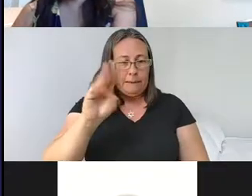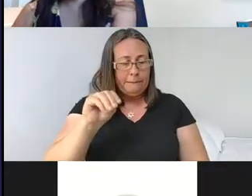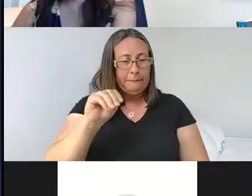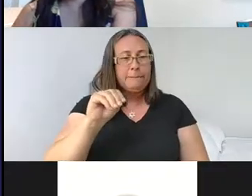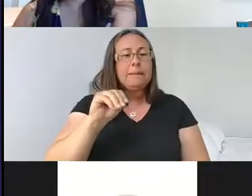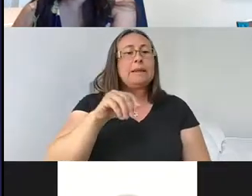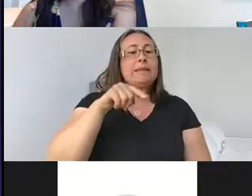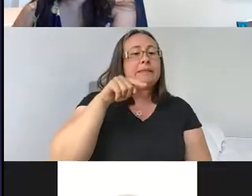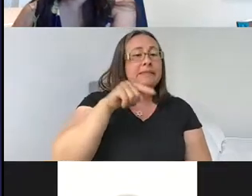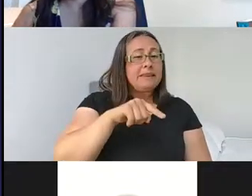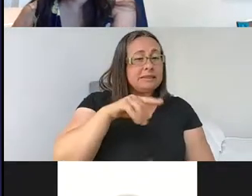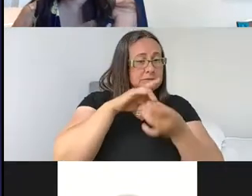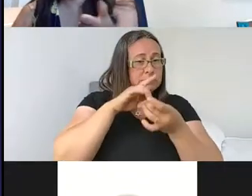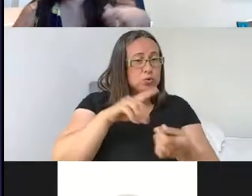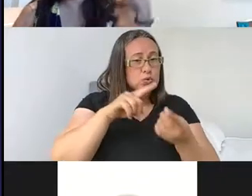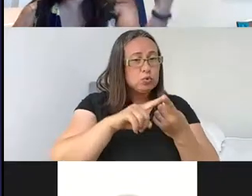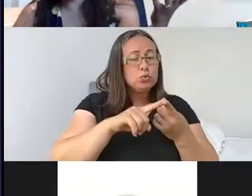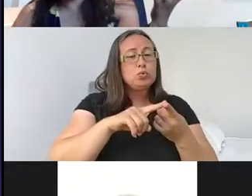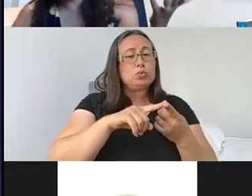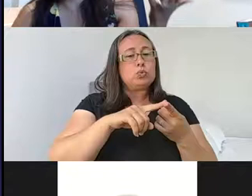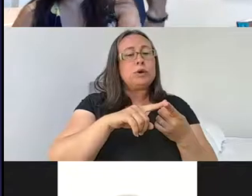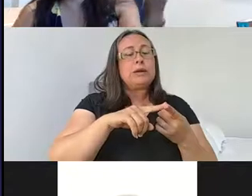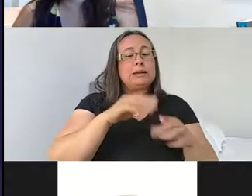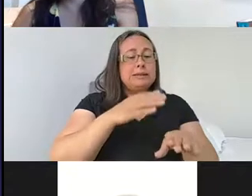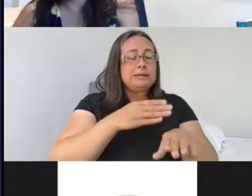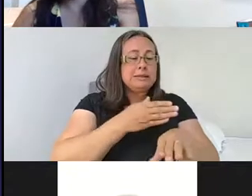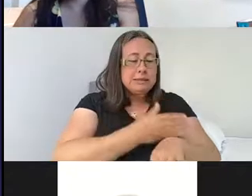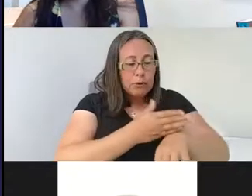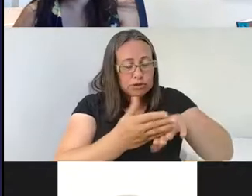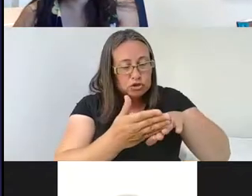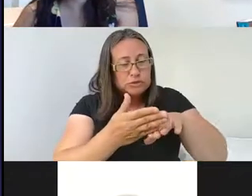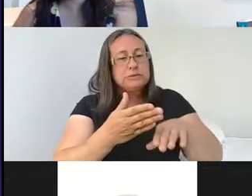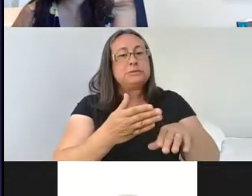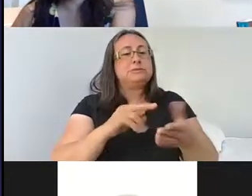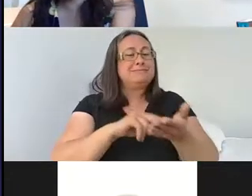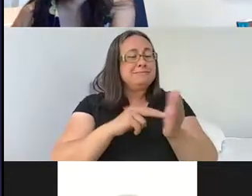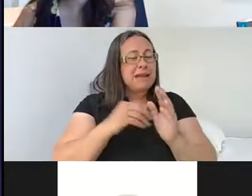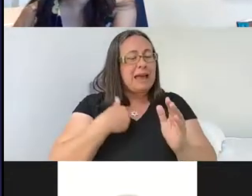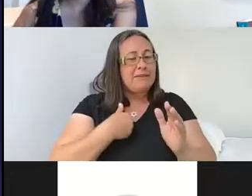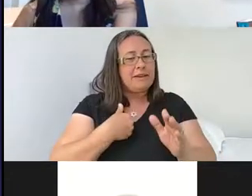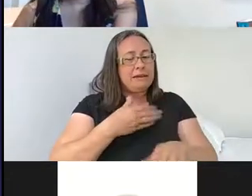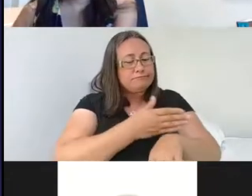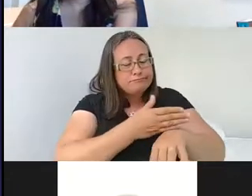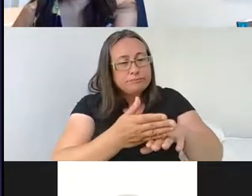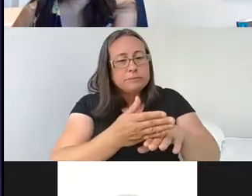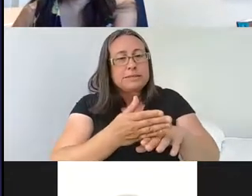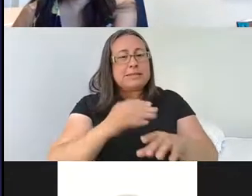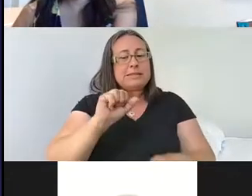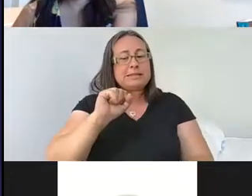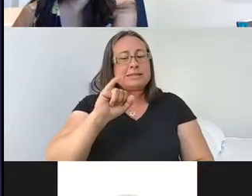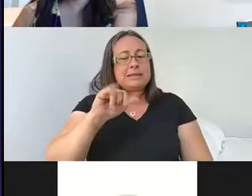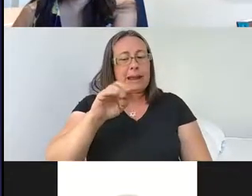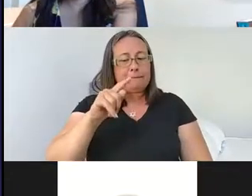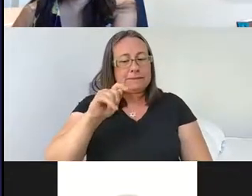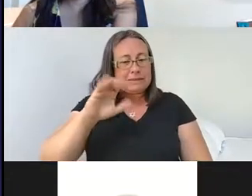this is depression as opposed to potentiation. So rather than getting an increase in synaptic strength, we get a decrease in synaptic strength when there's a certain